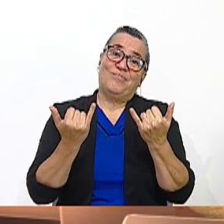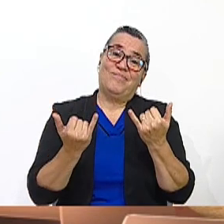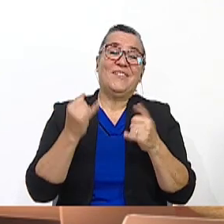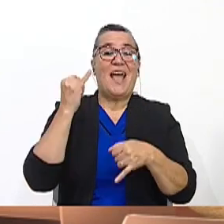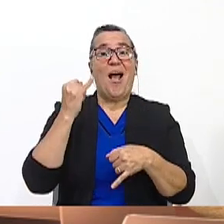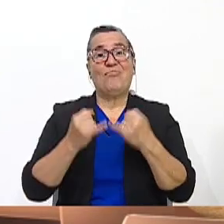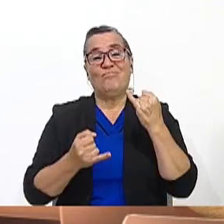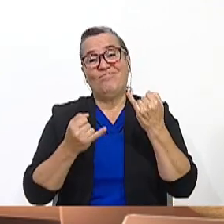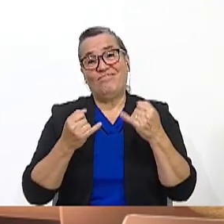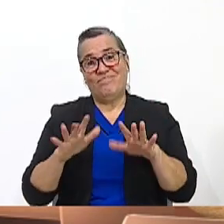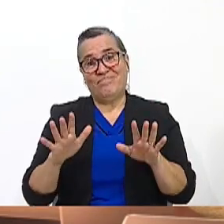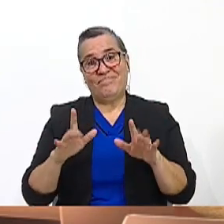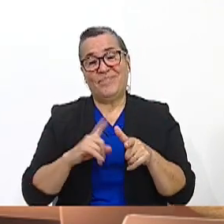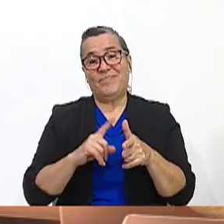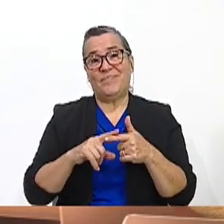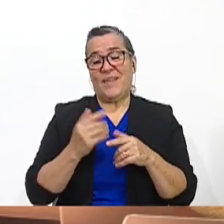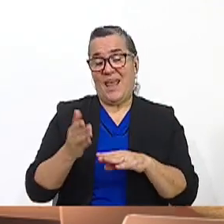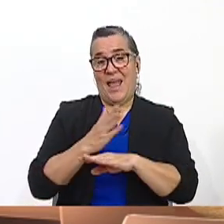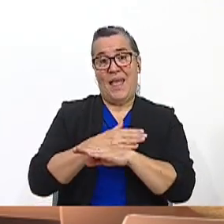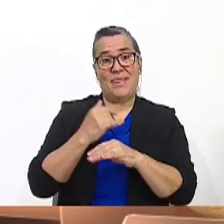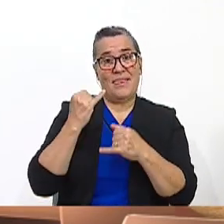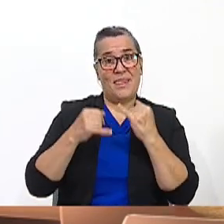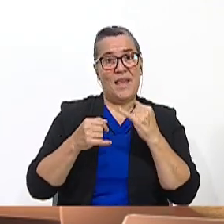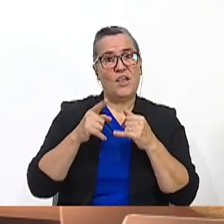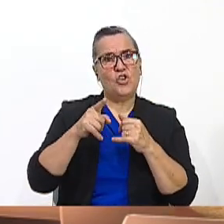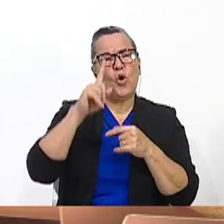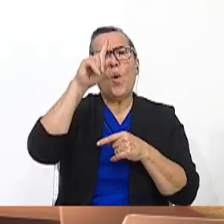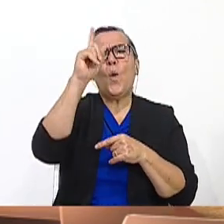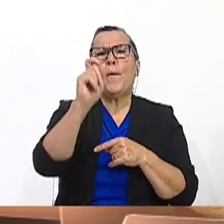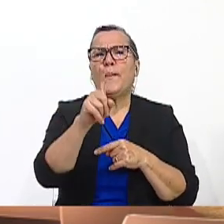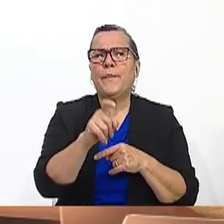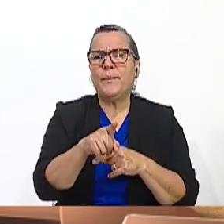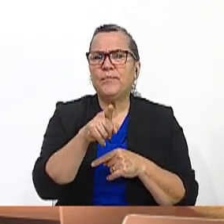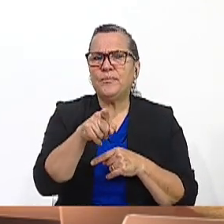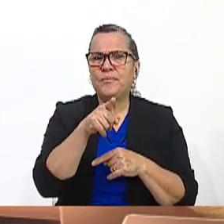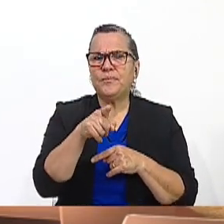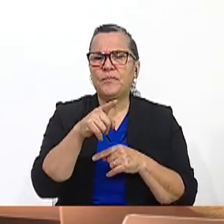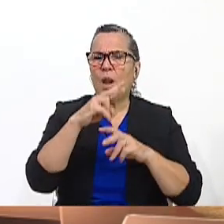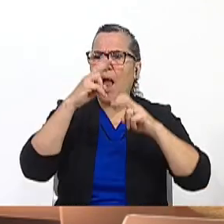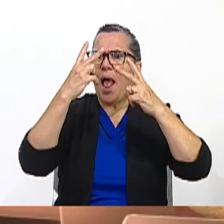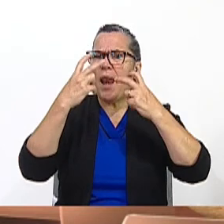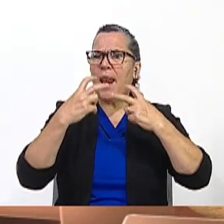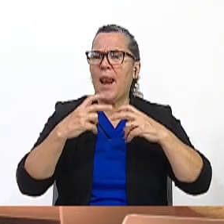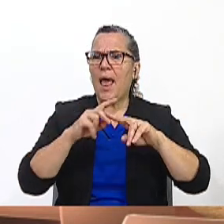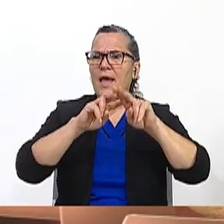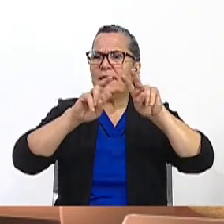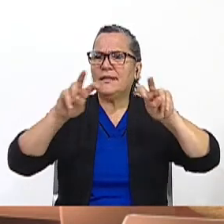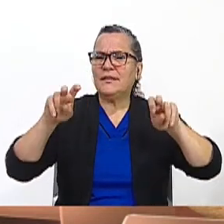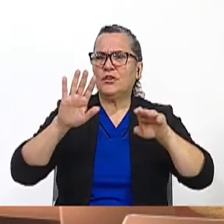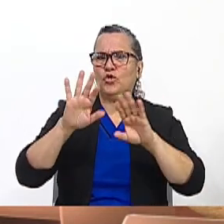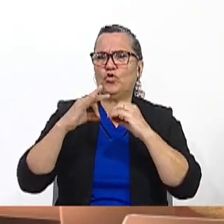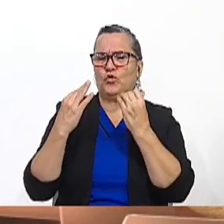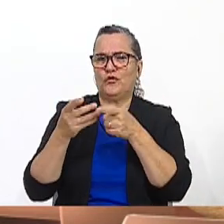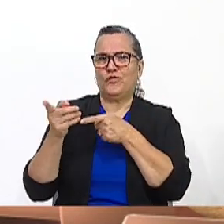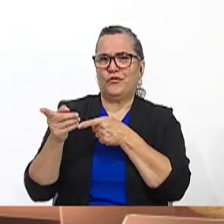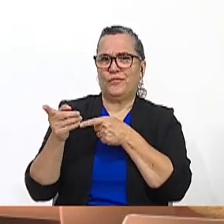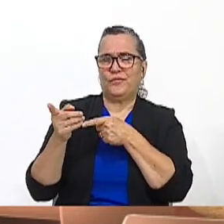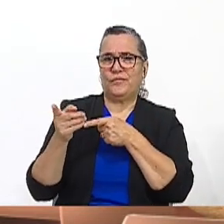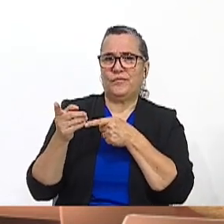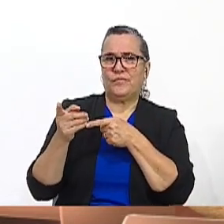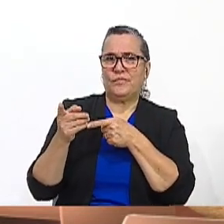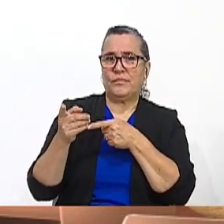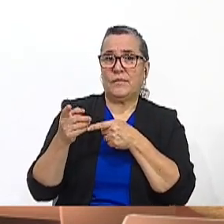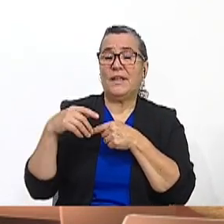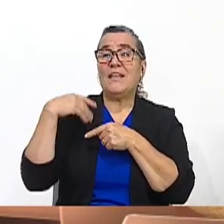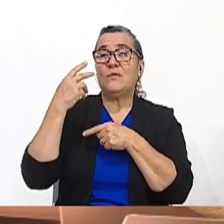end. And then, before we go, I want to ask you some questions for you to analyze with your family. Okay? After watching